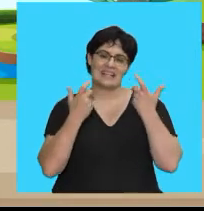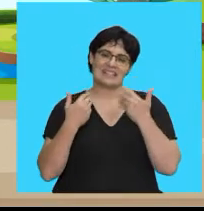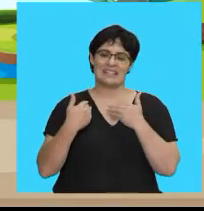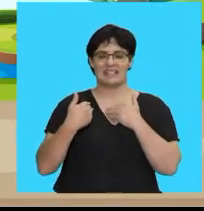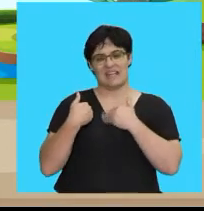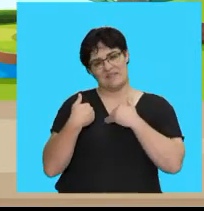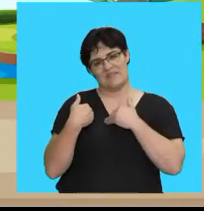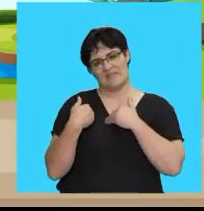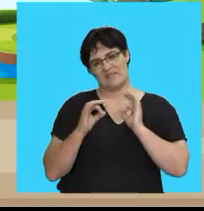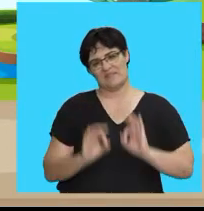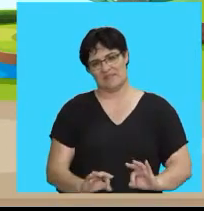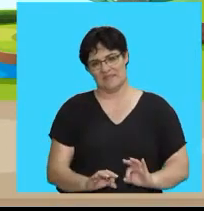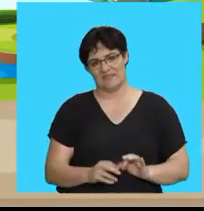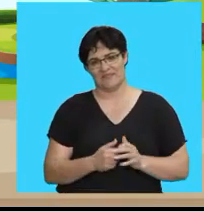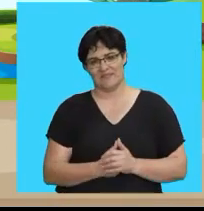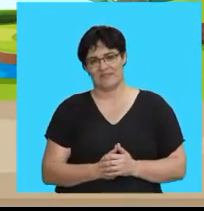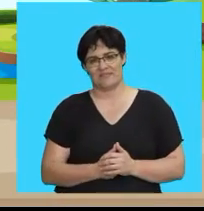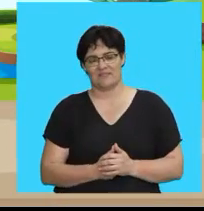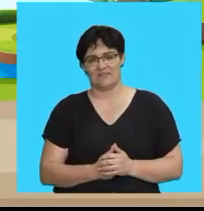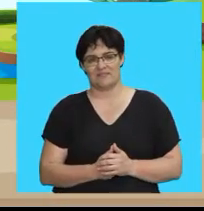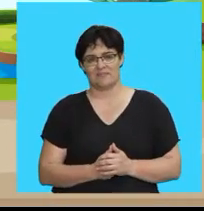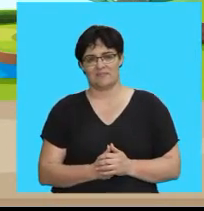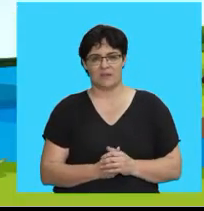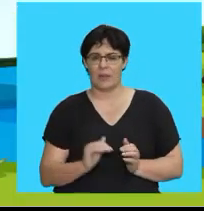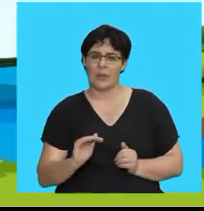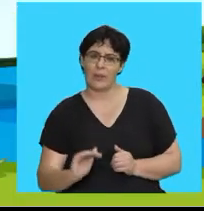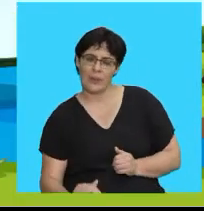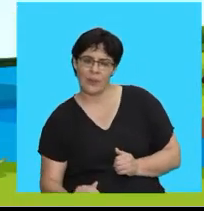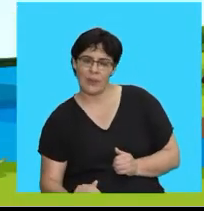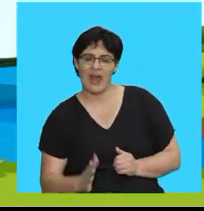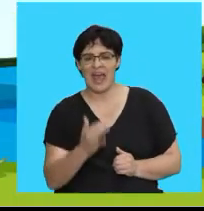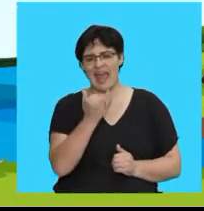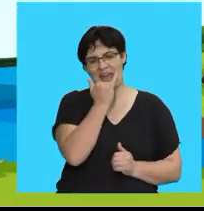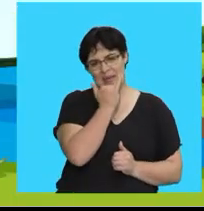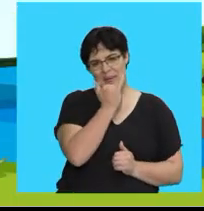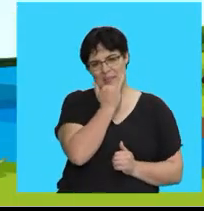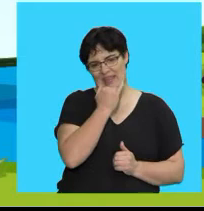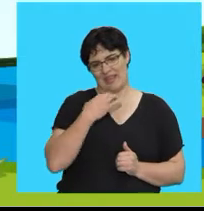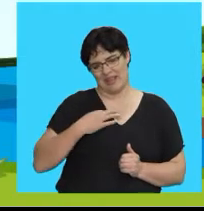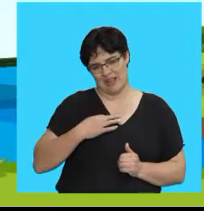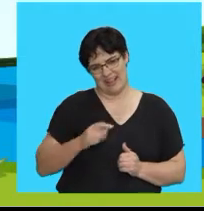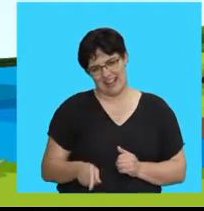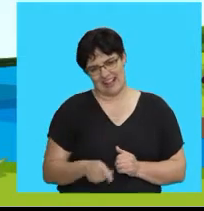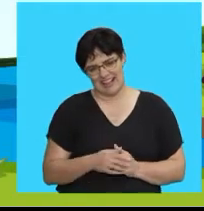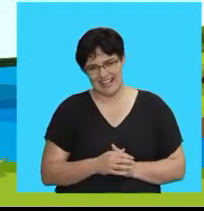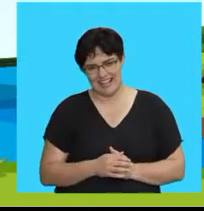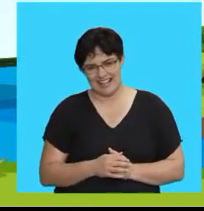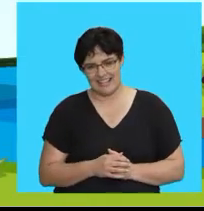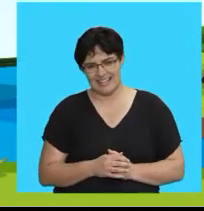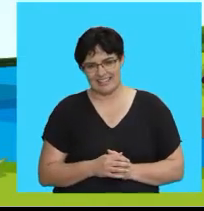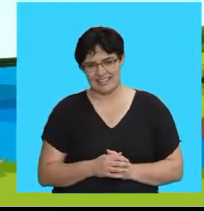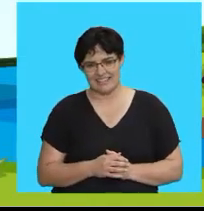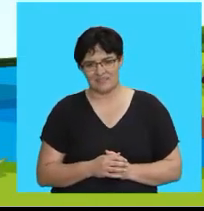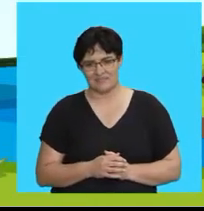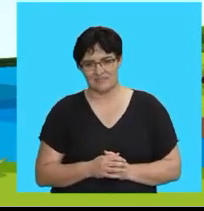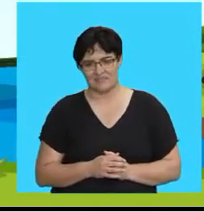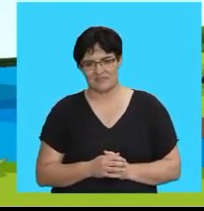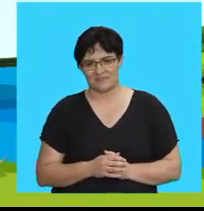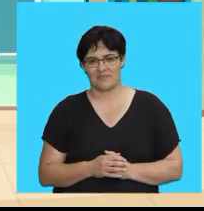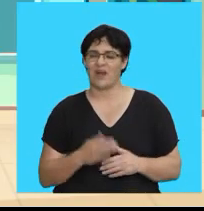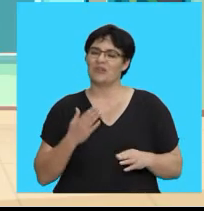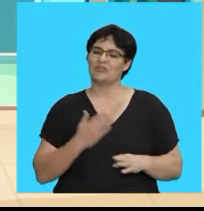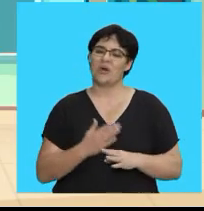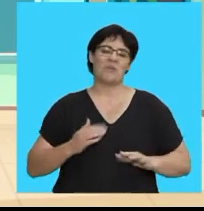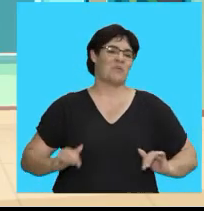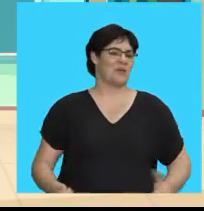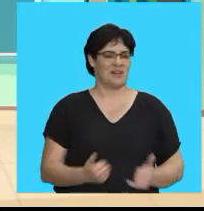cat is safe The cat is safe The cat little girl is happy The little girl is happy